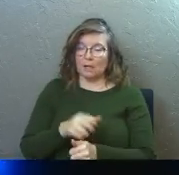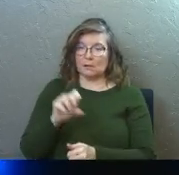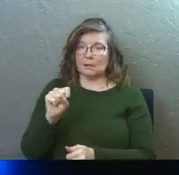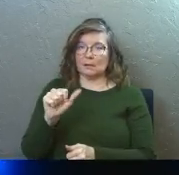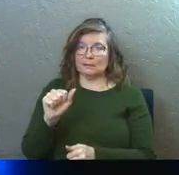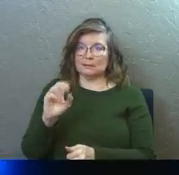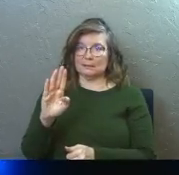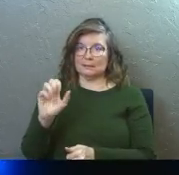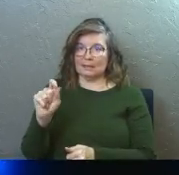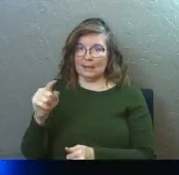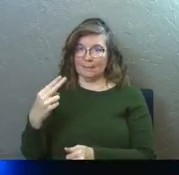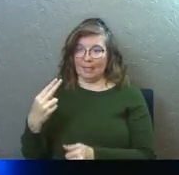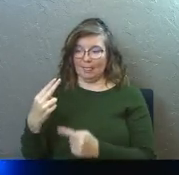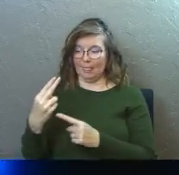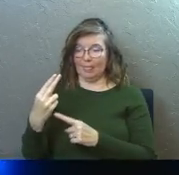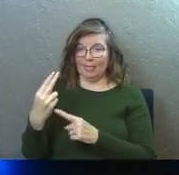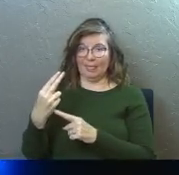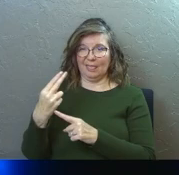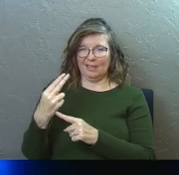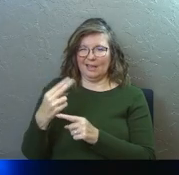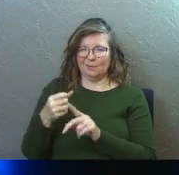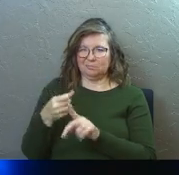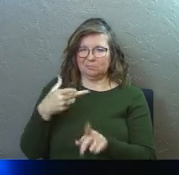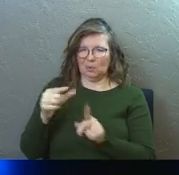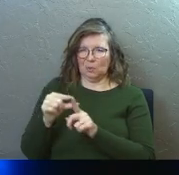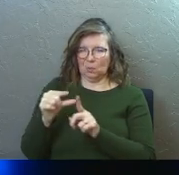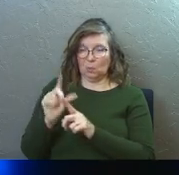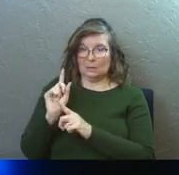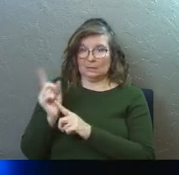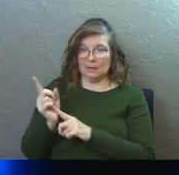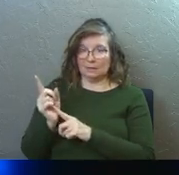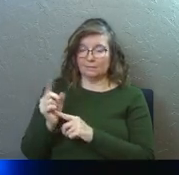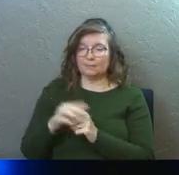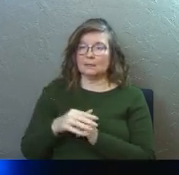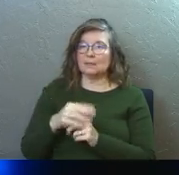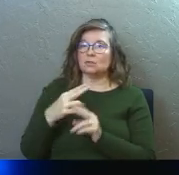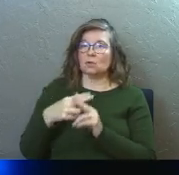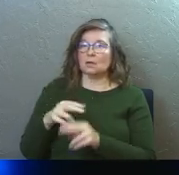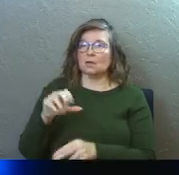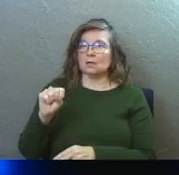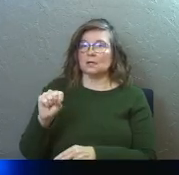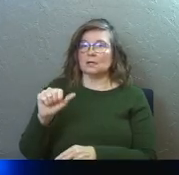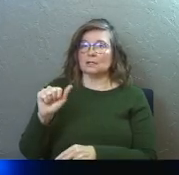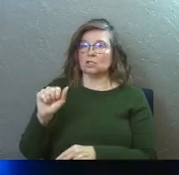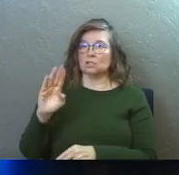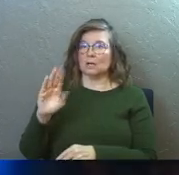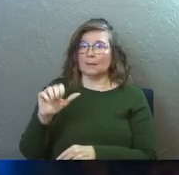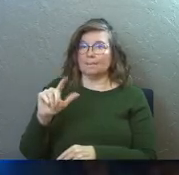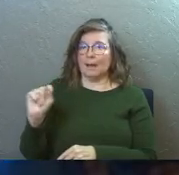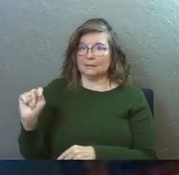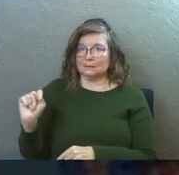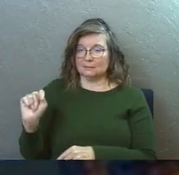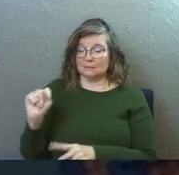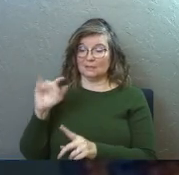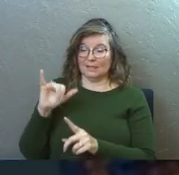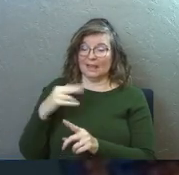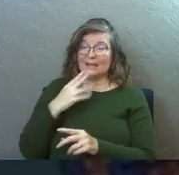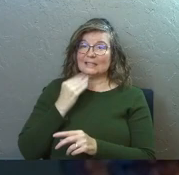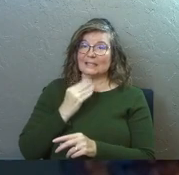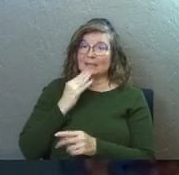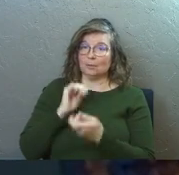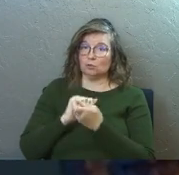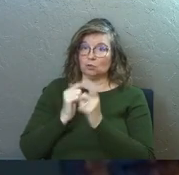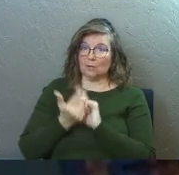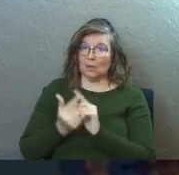rest. And we're going to talk about that word in just a second. Actually, right now, let's go Shabbat. Everybody say Shabbat. So that is the Hebrew